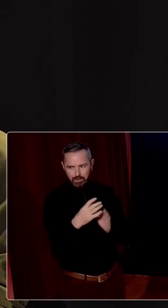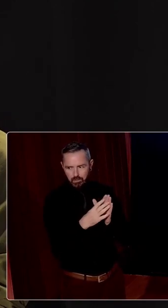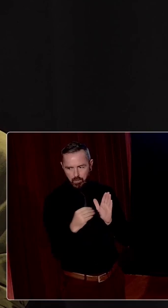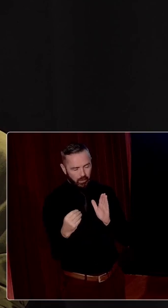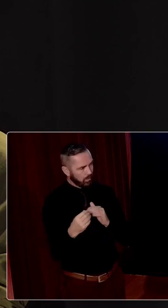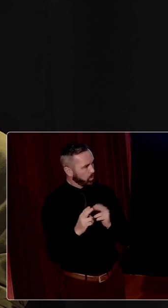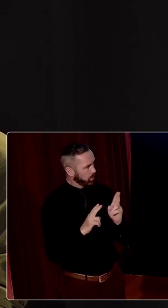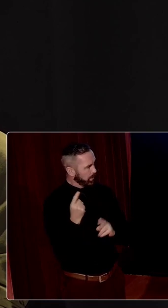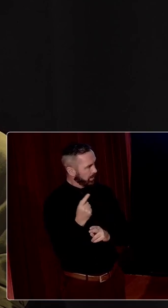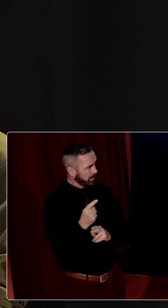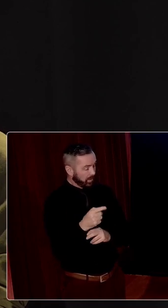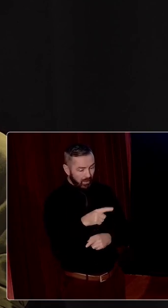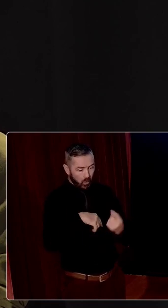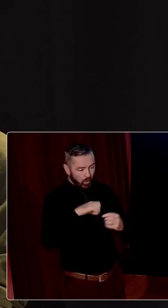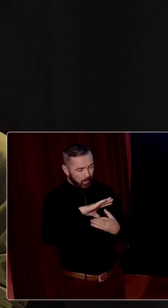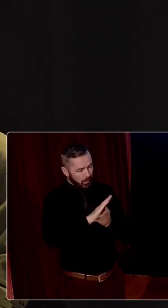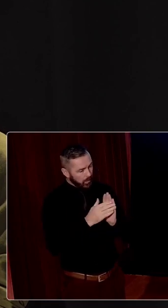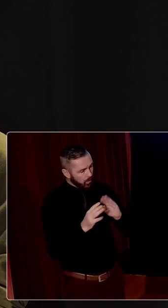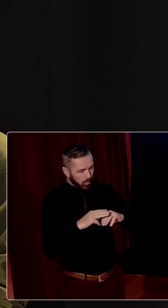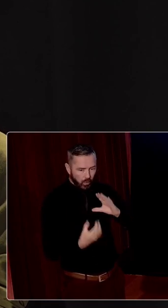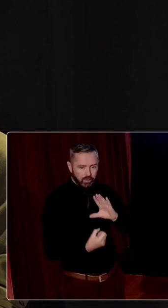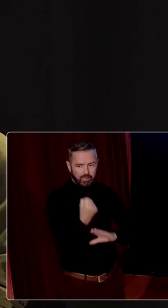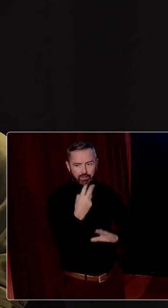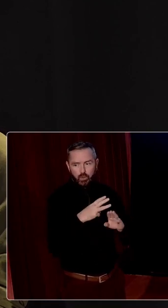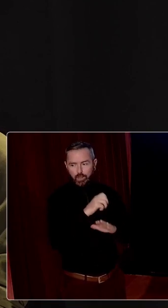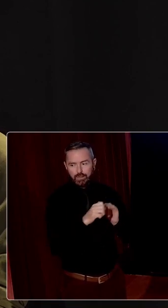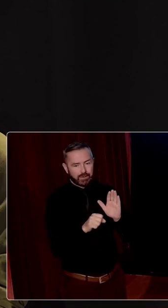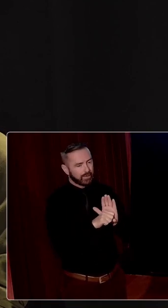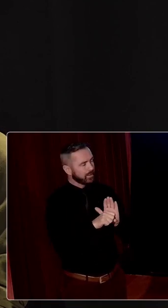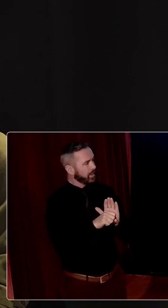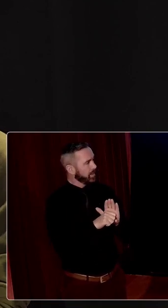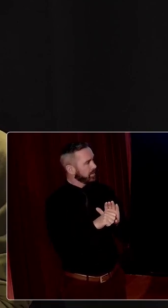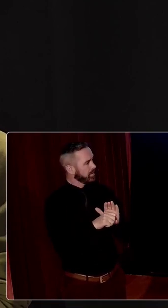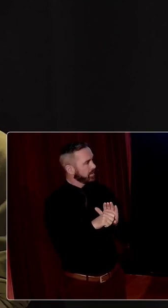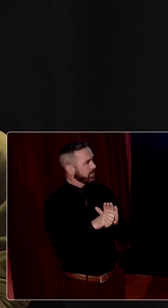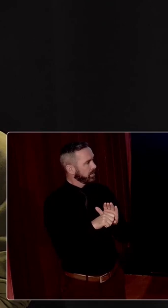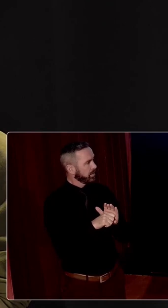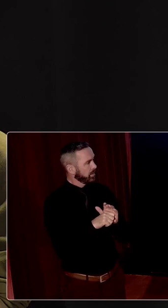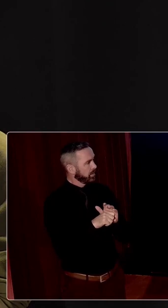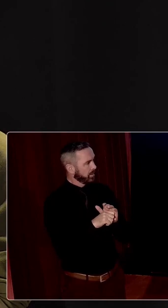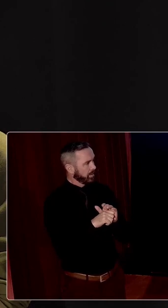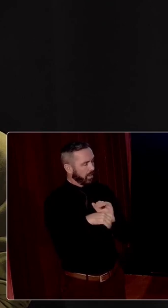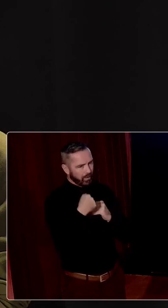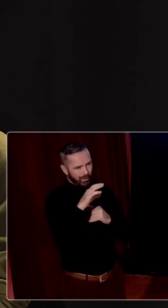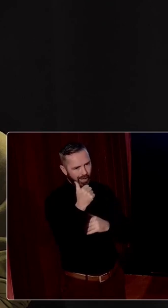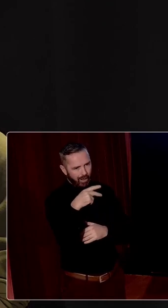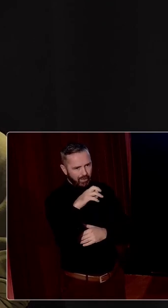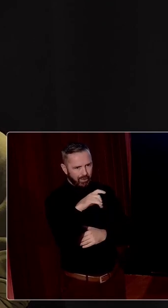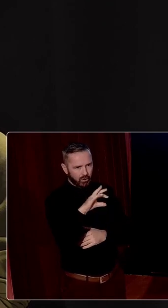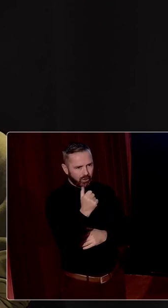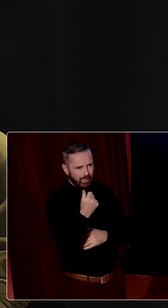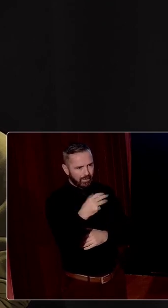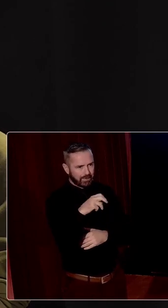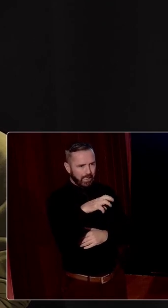say. Did we become successful or more successful when the state led... I mean, Ireland and Crush is one example.